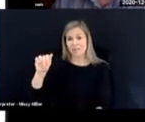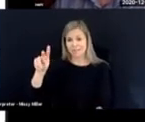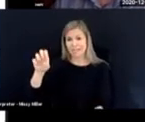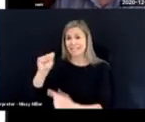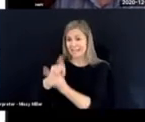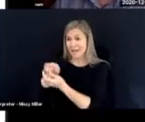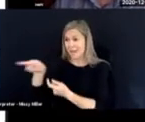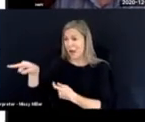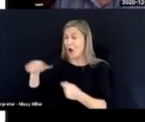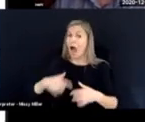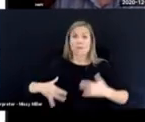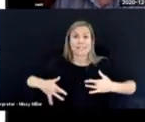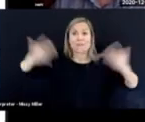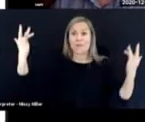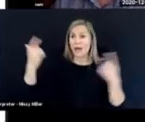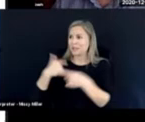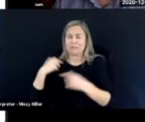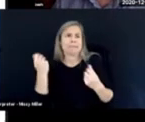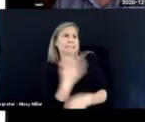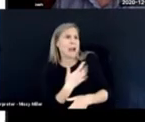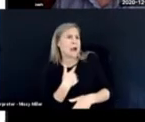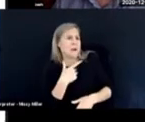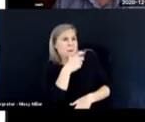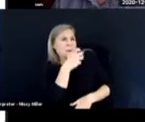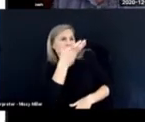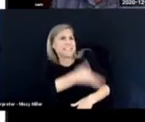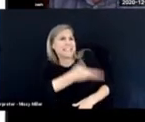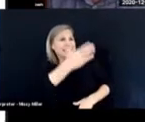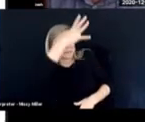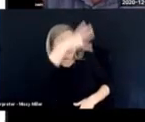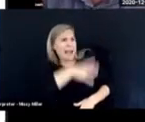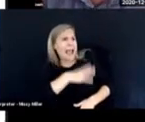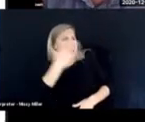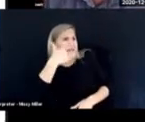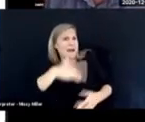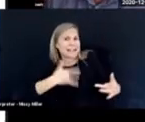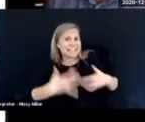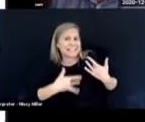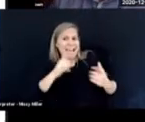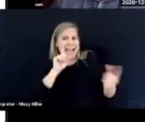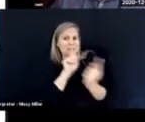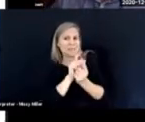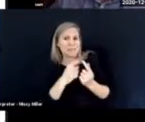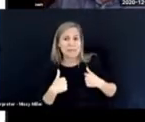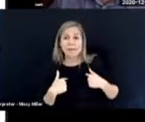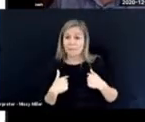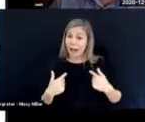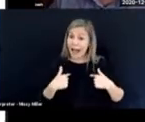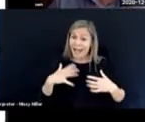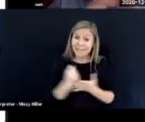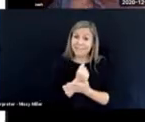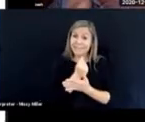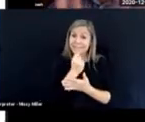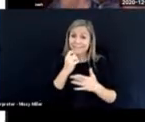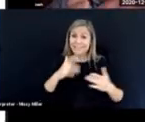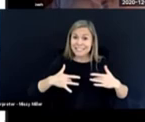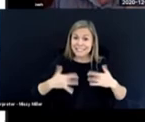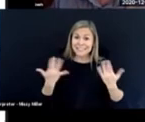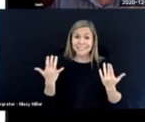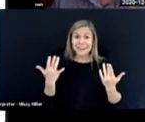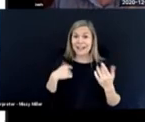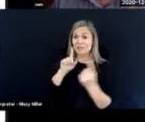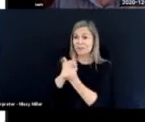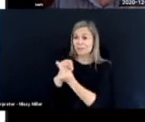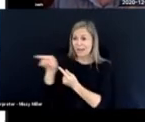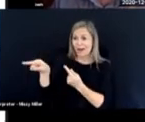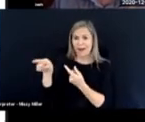and enthusiastic. She was quite scared, I think, because she didn't know what on earth I was so excited about, because I